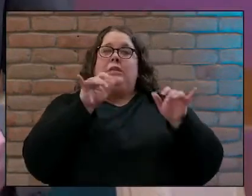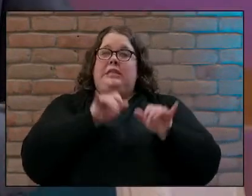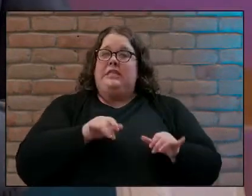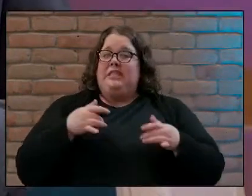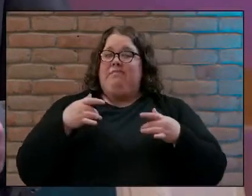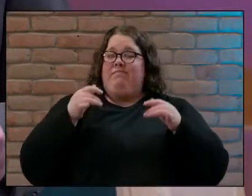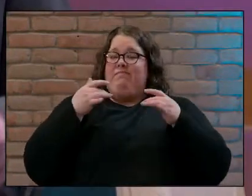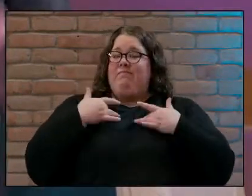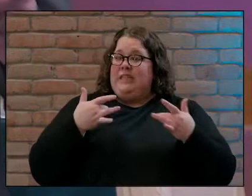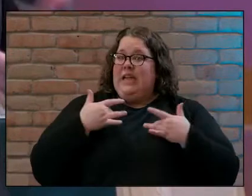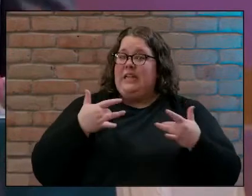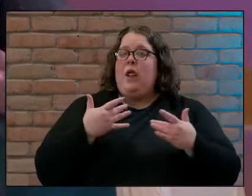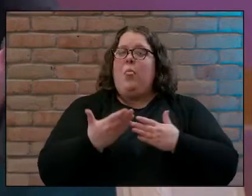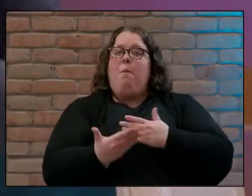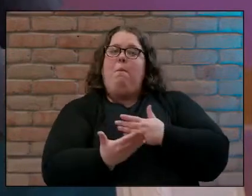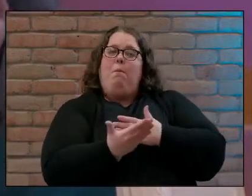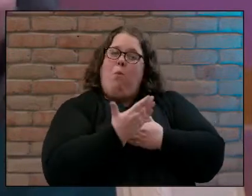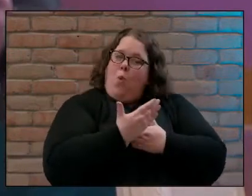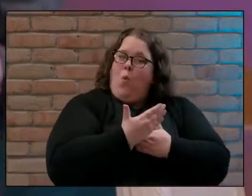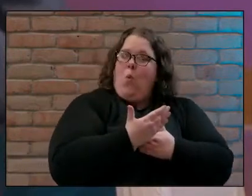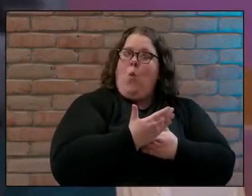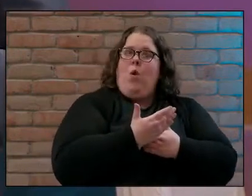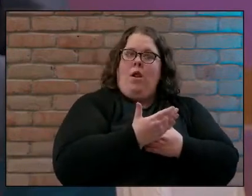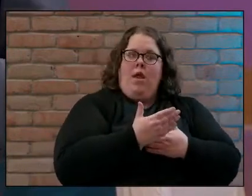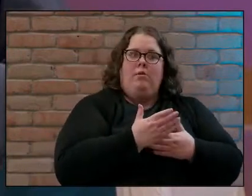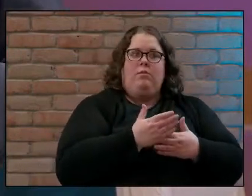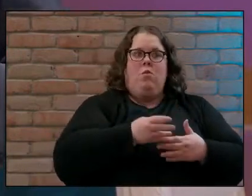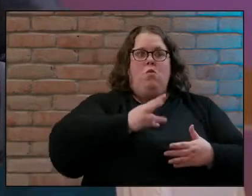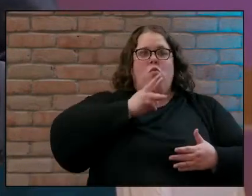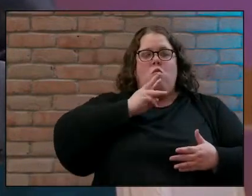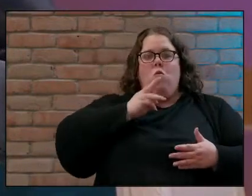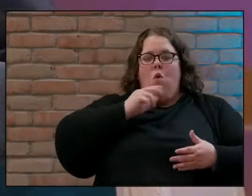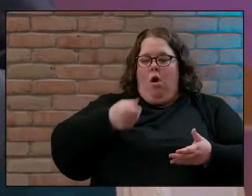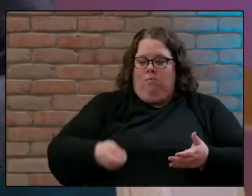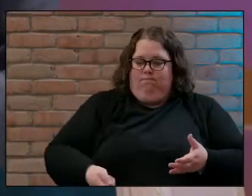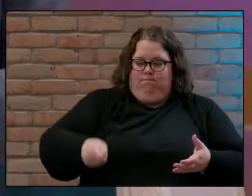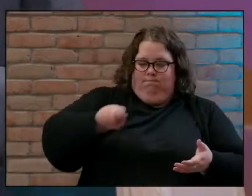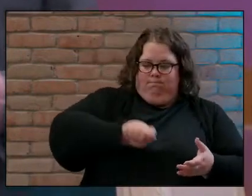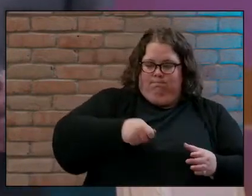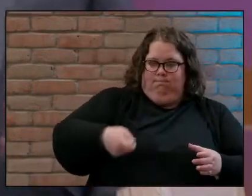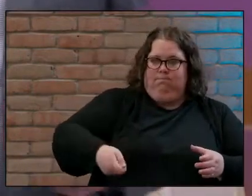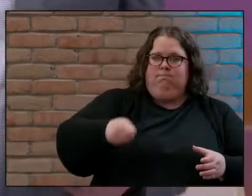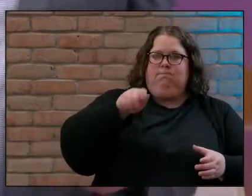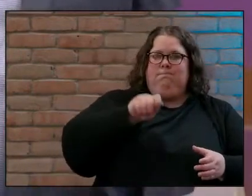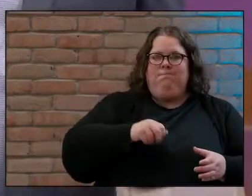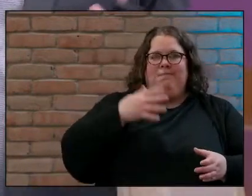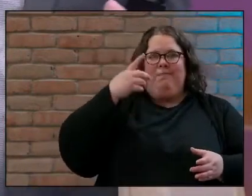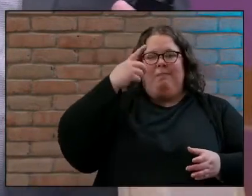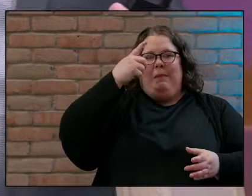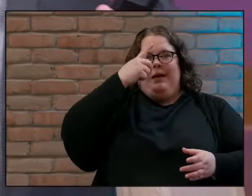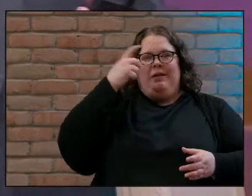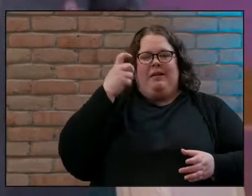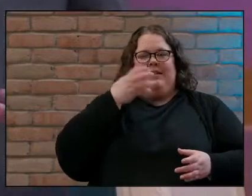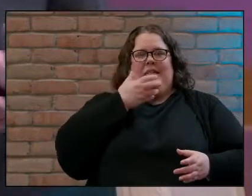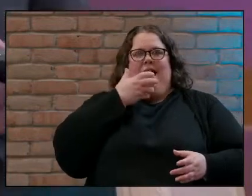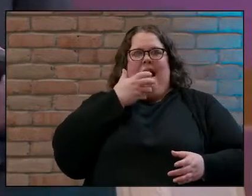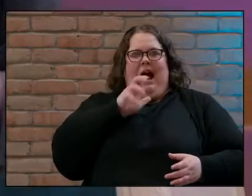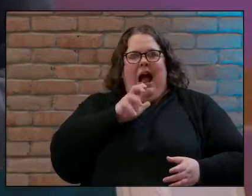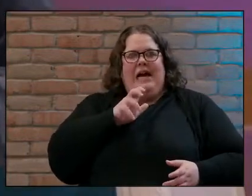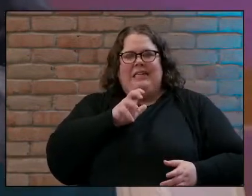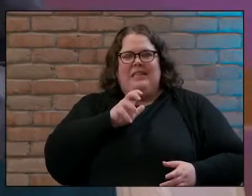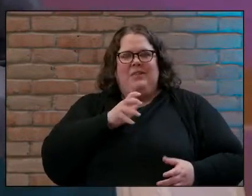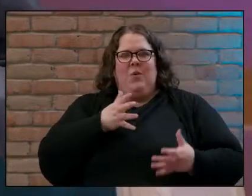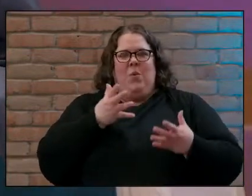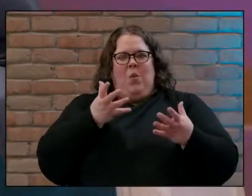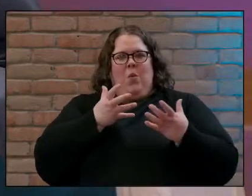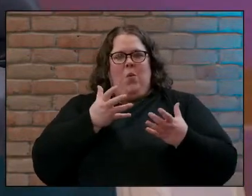evenings when it was cool but not ever at the middle of the day the hottest part of the day water gathering would have been a social gathering for